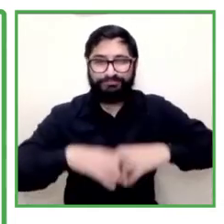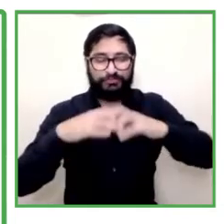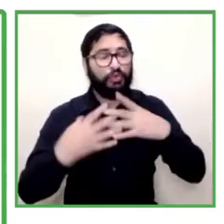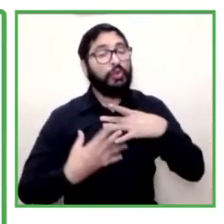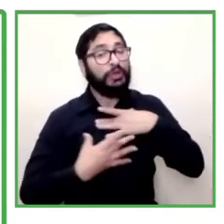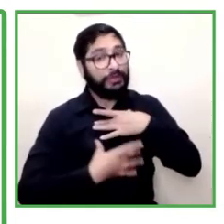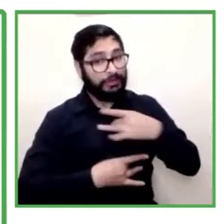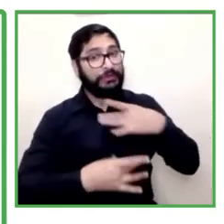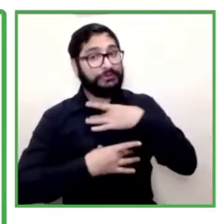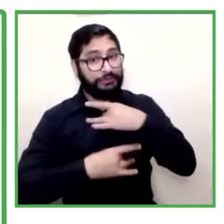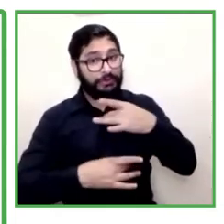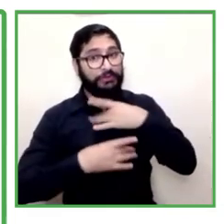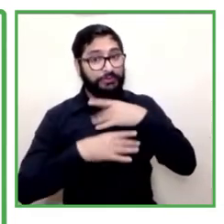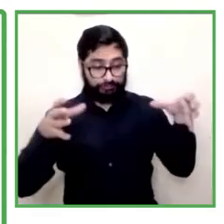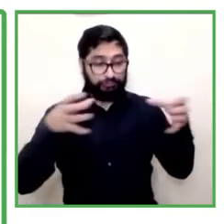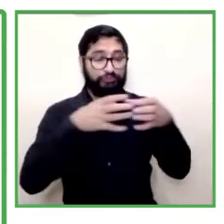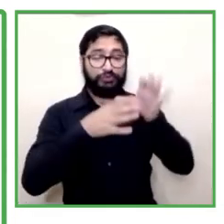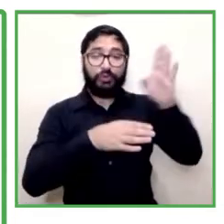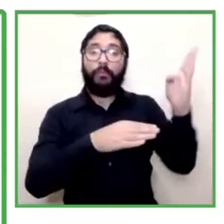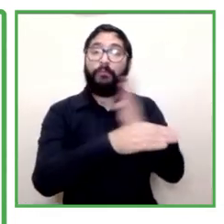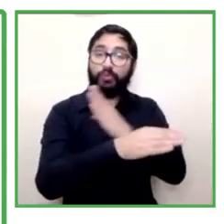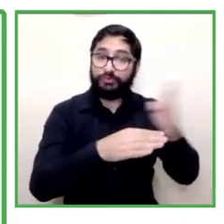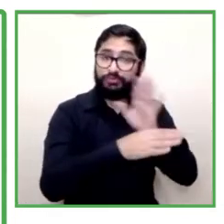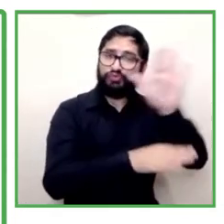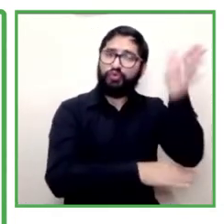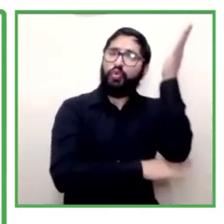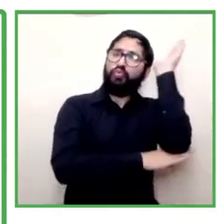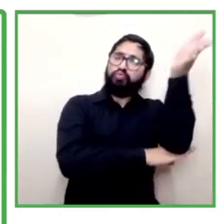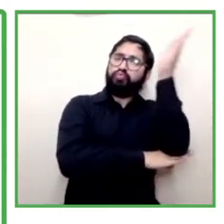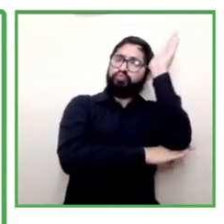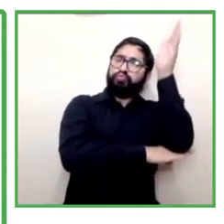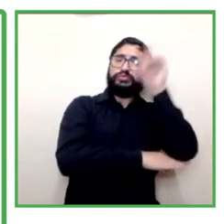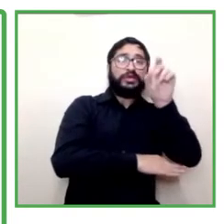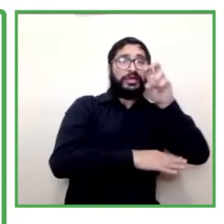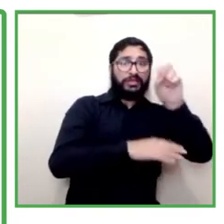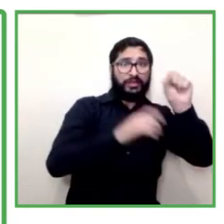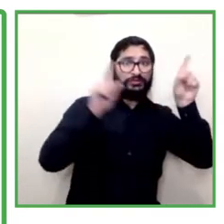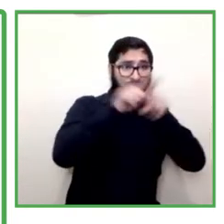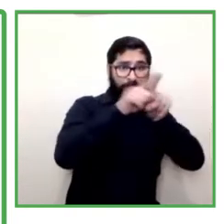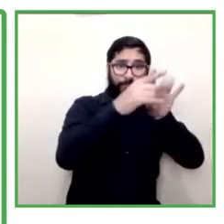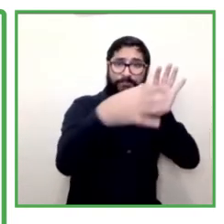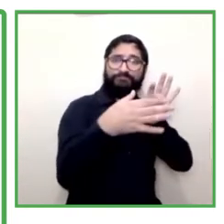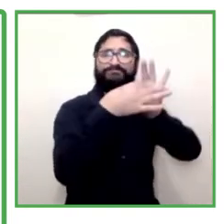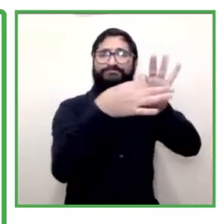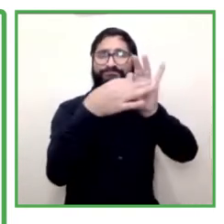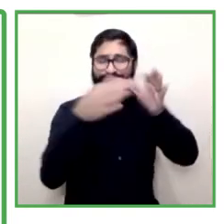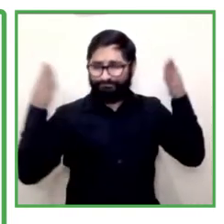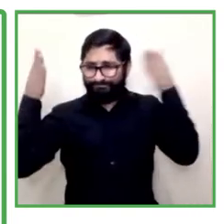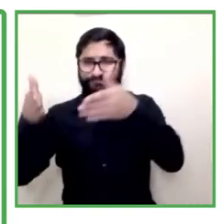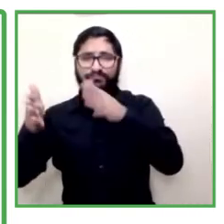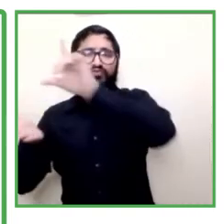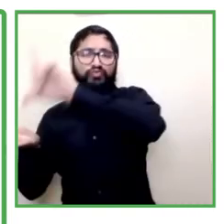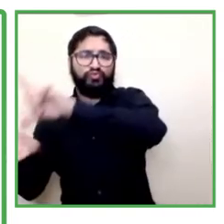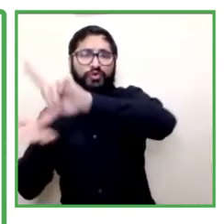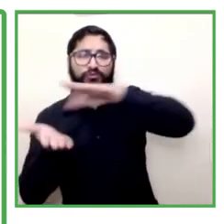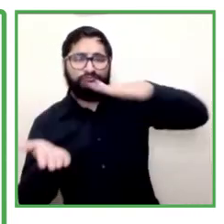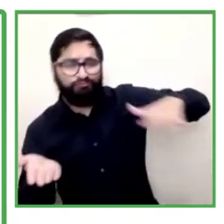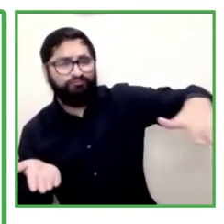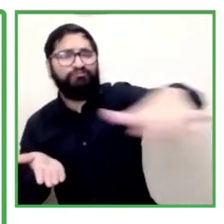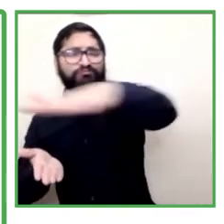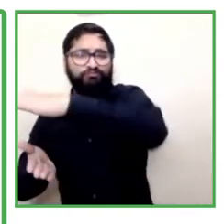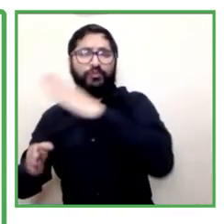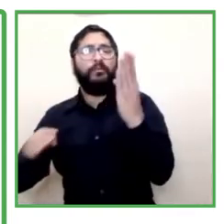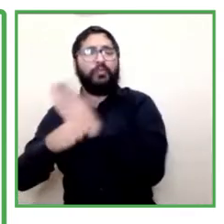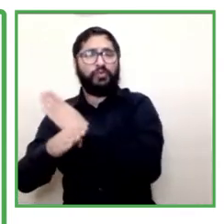on the business sector of providing trainings through senna for users and